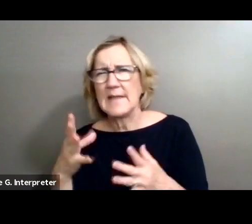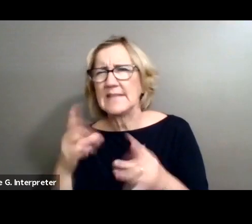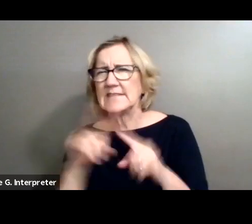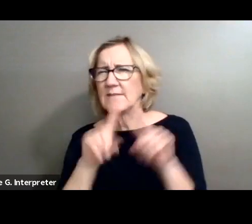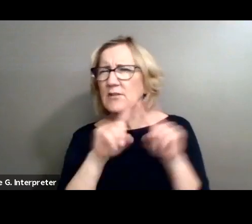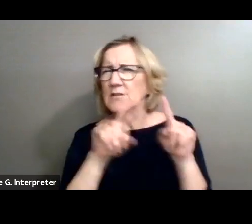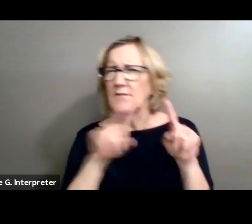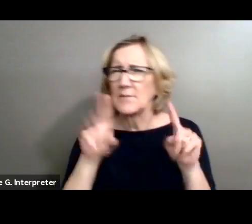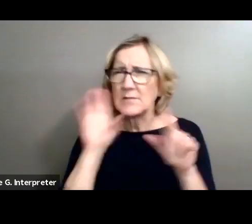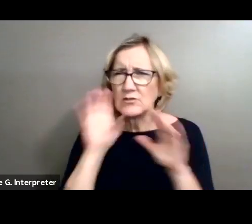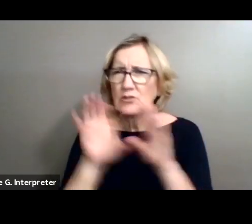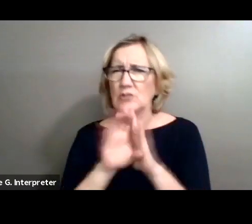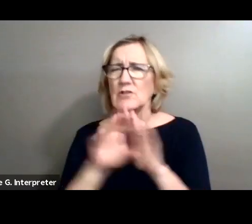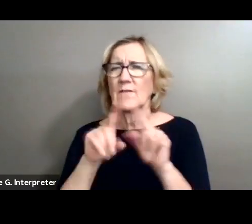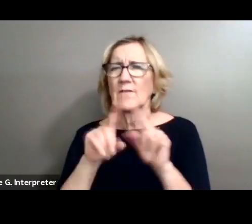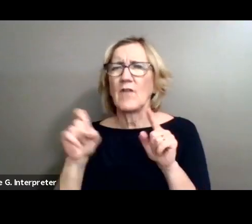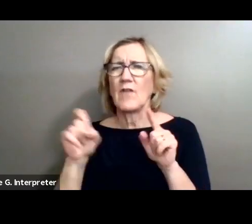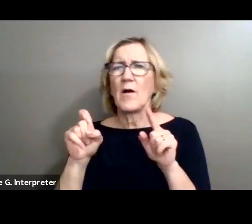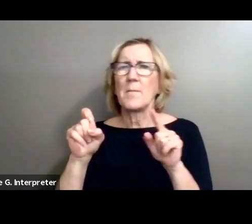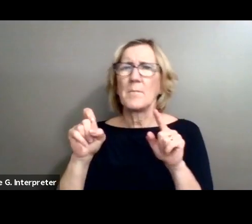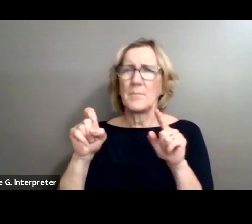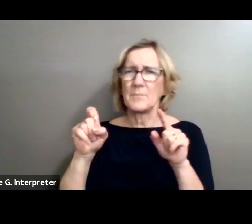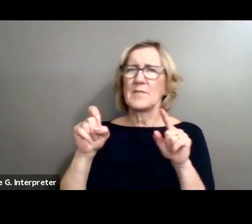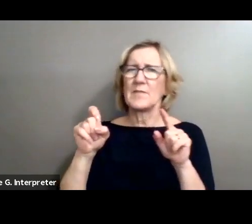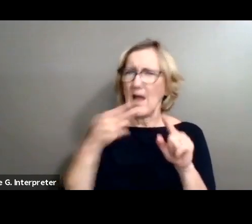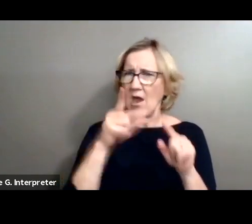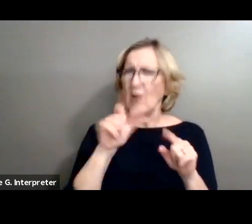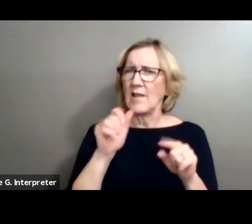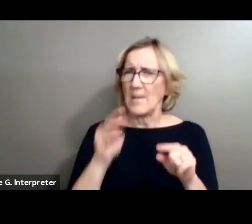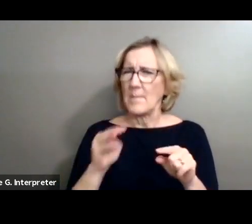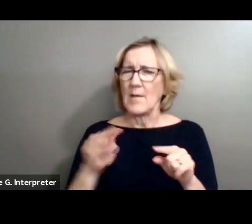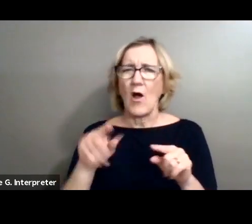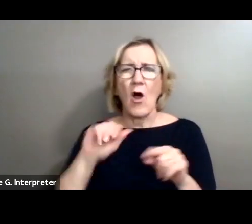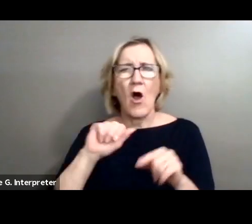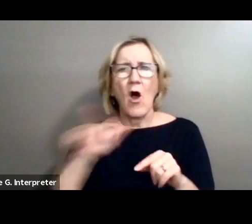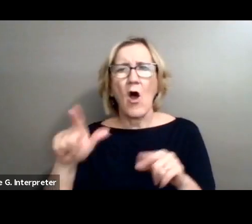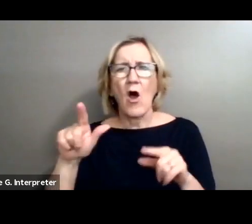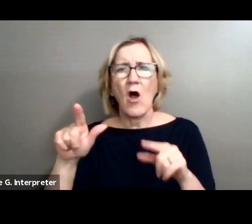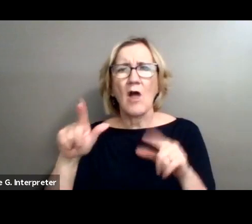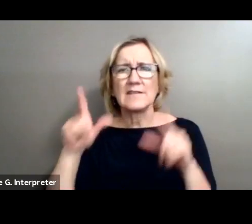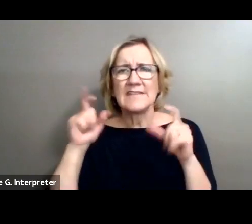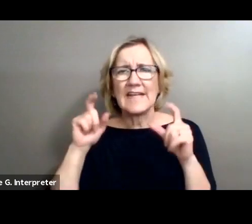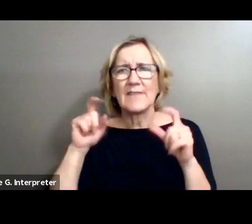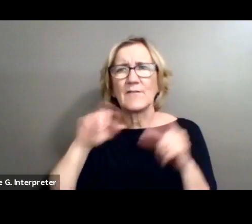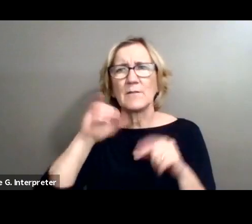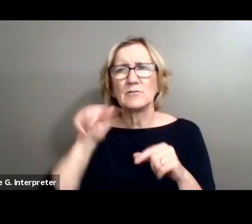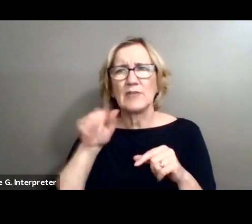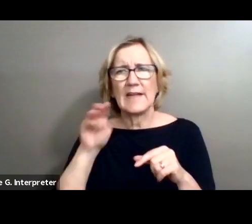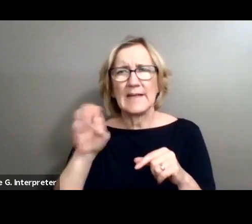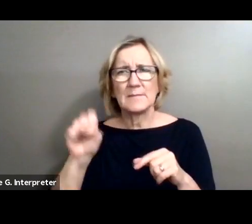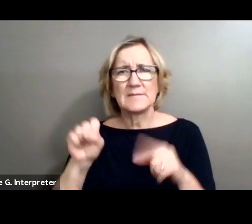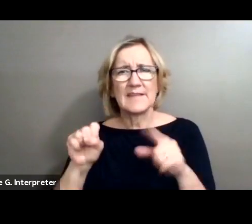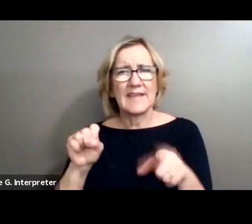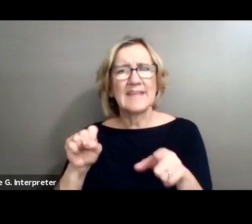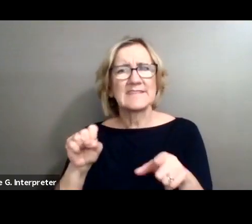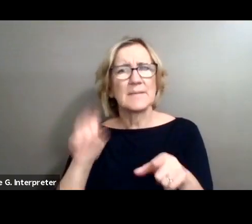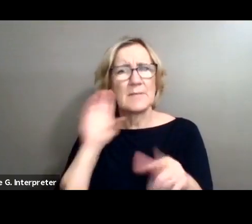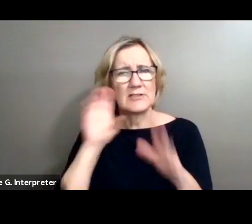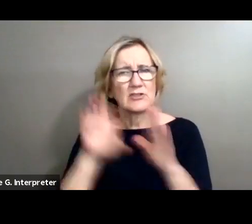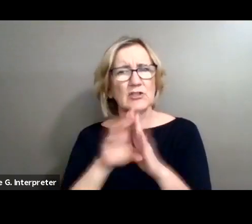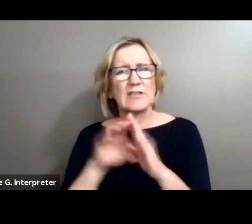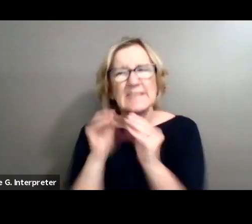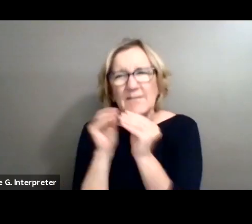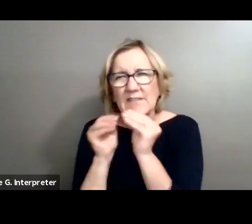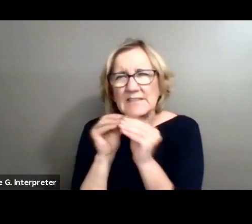residents, all taken by James van der Zee. So that's a picture of him right there. He's fixing up some of the old